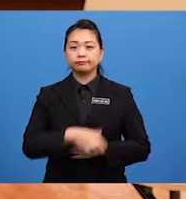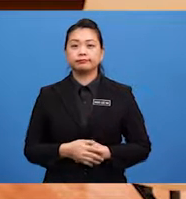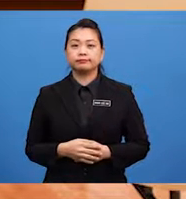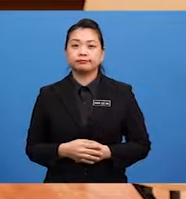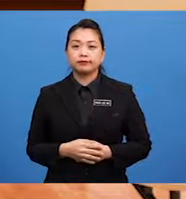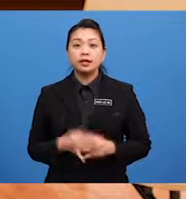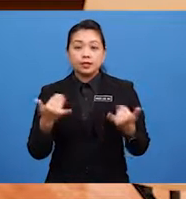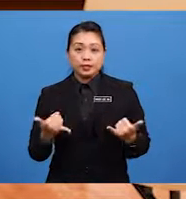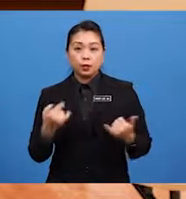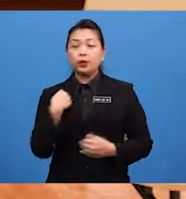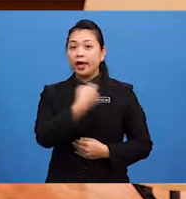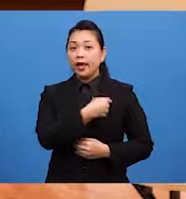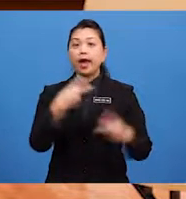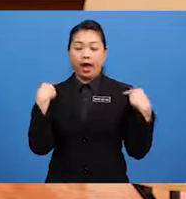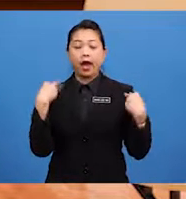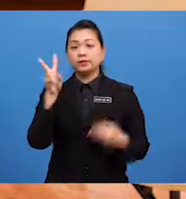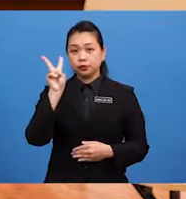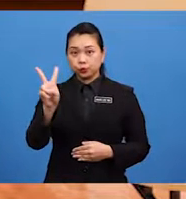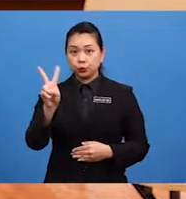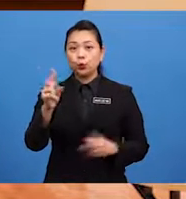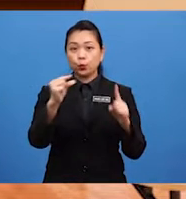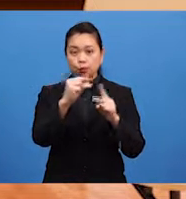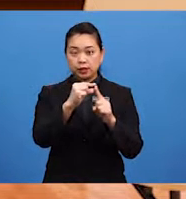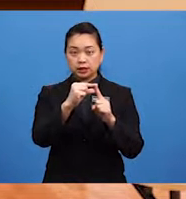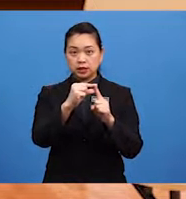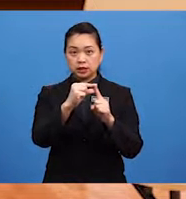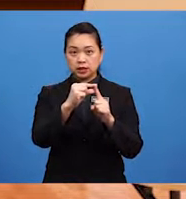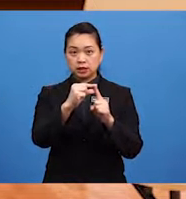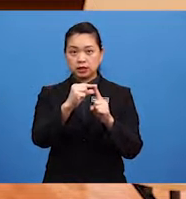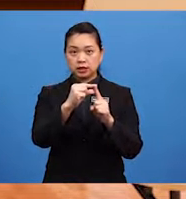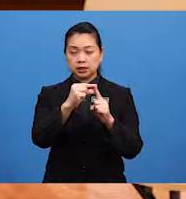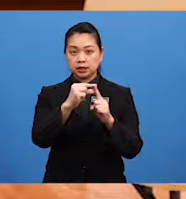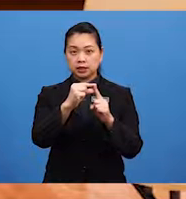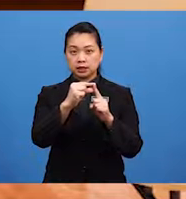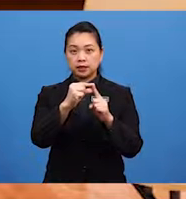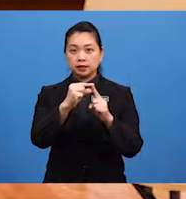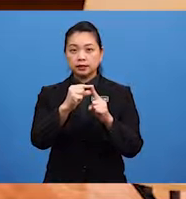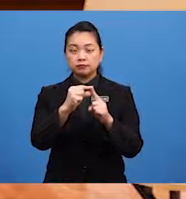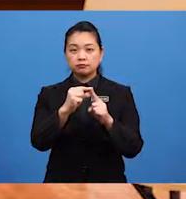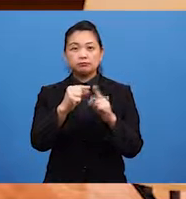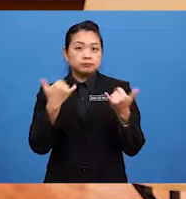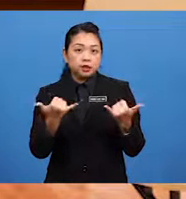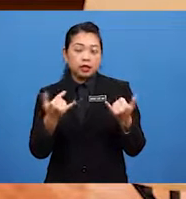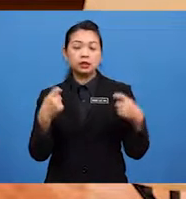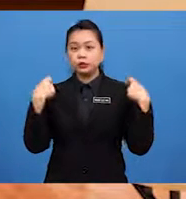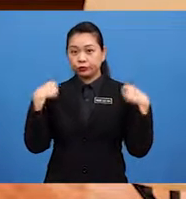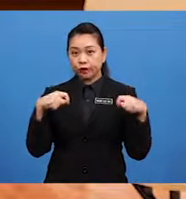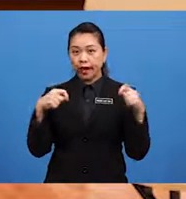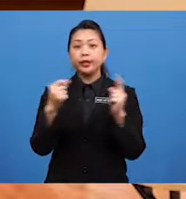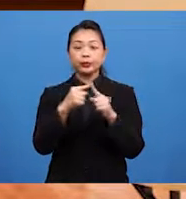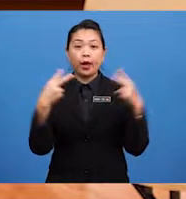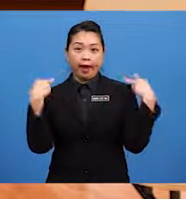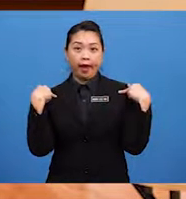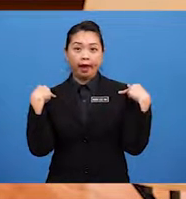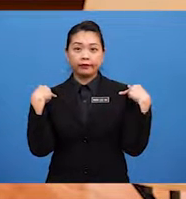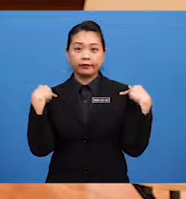we have two words on the screen here Let's try to have at